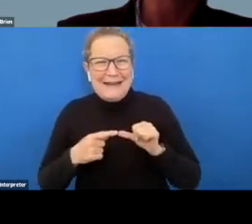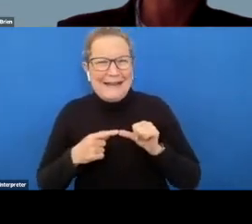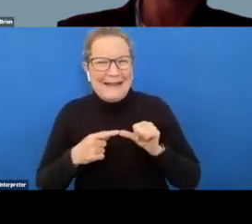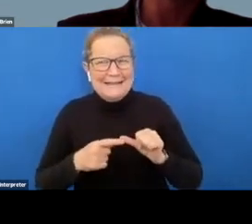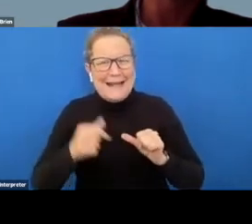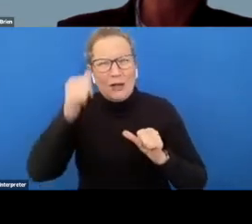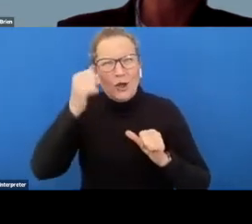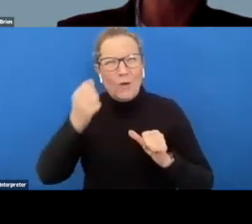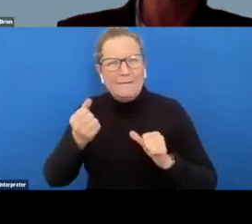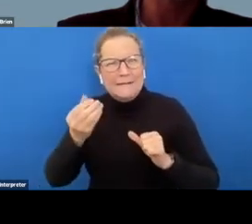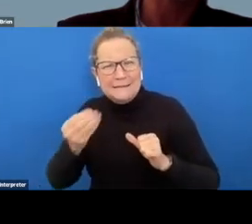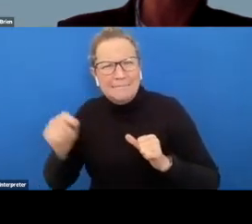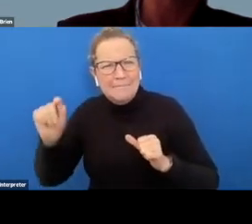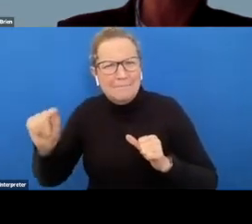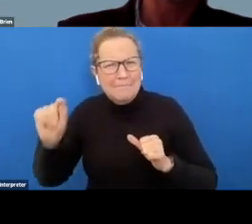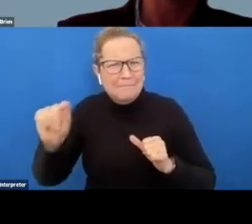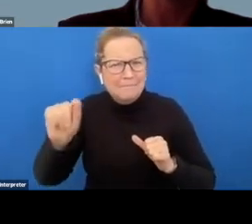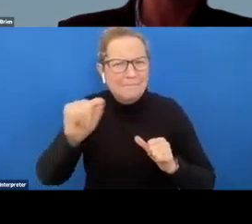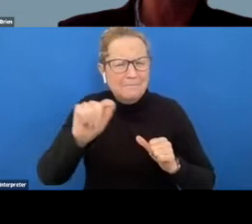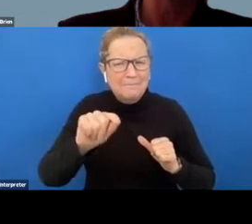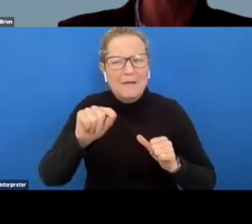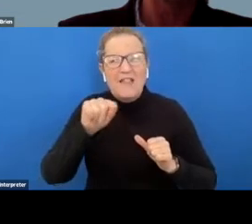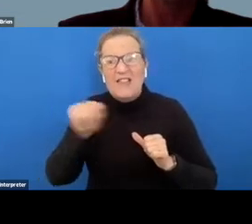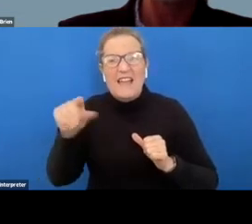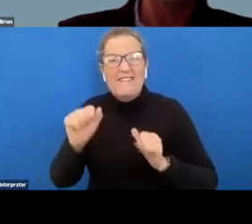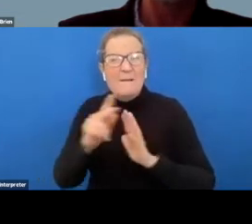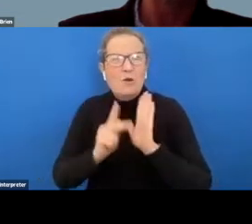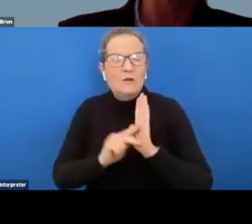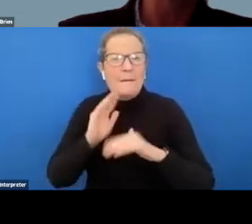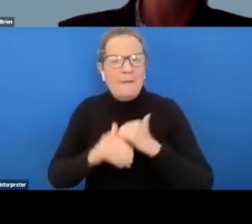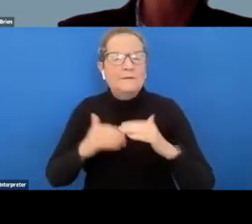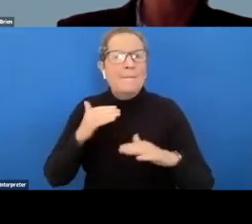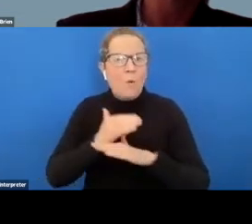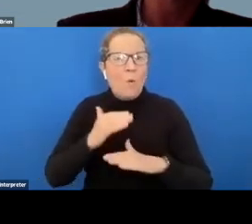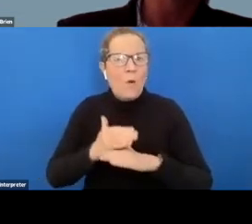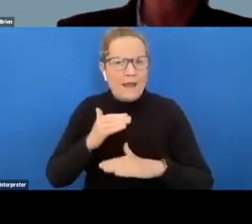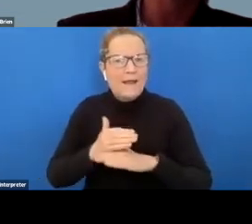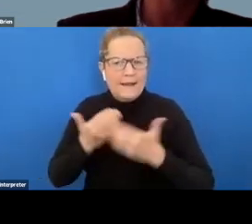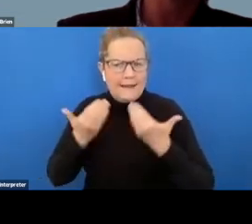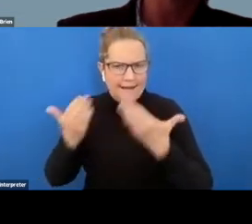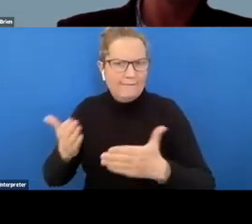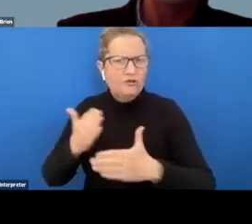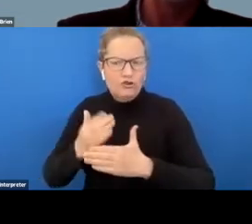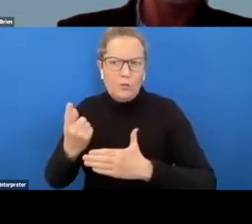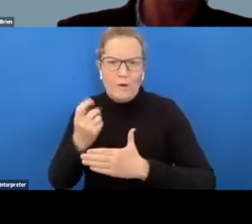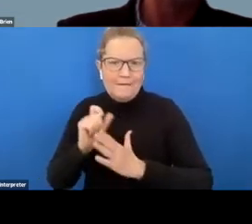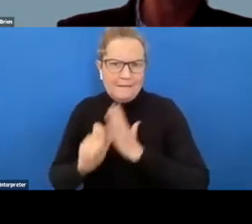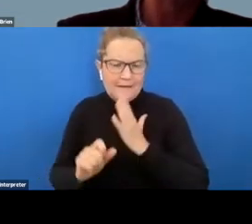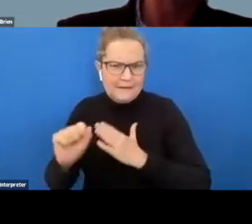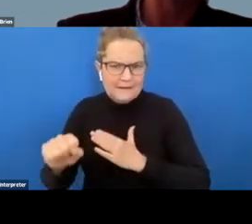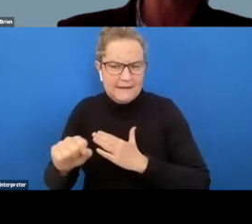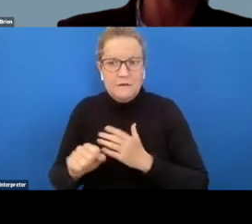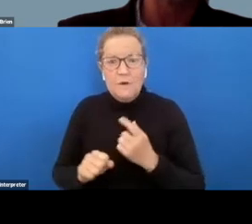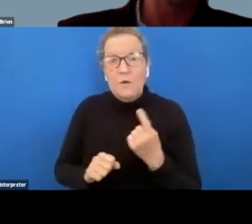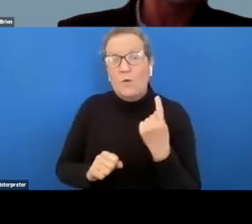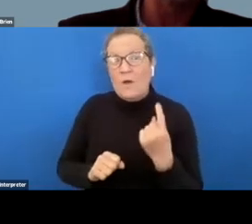that uh that have policies around employing people with disability um we have one that will be